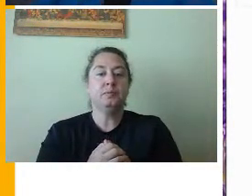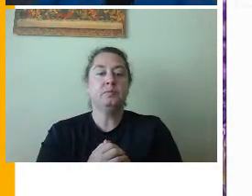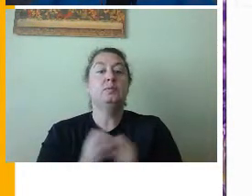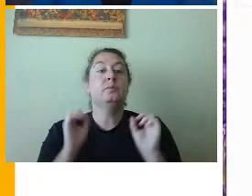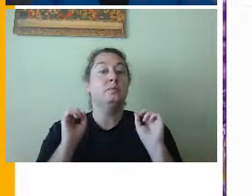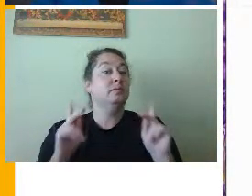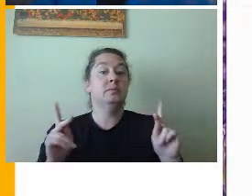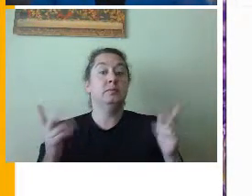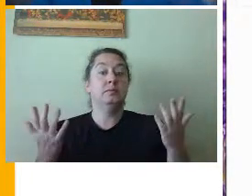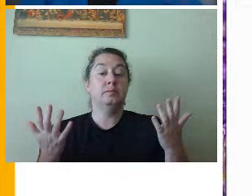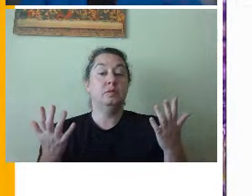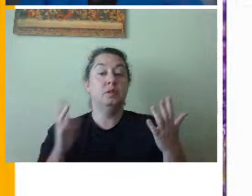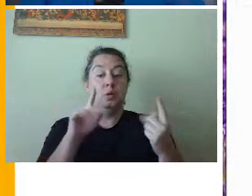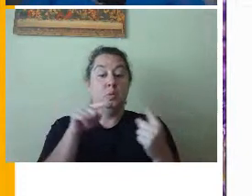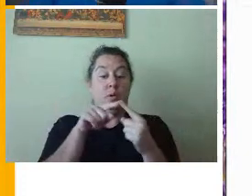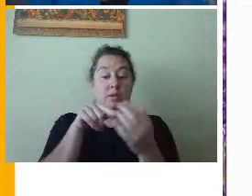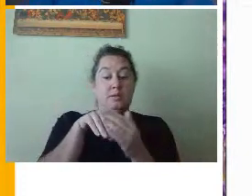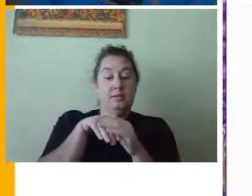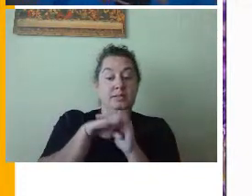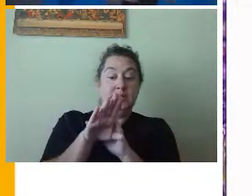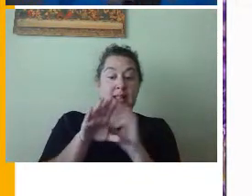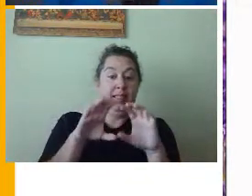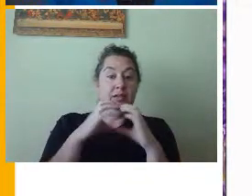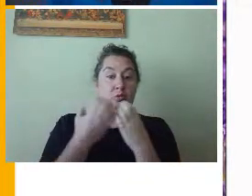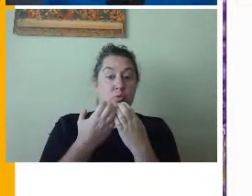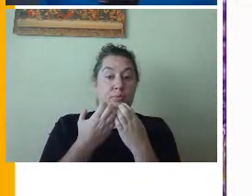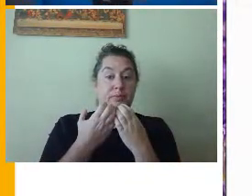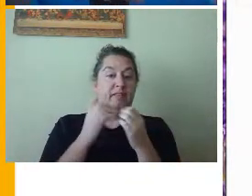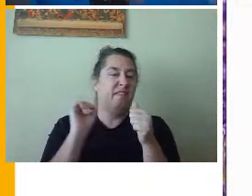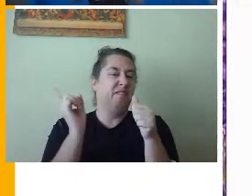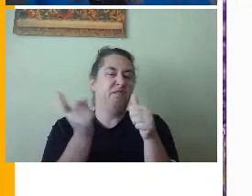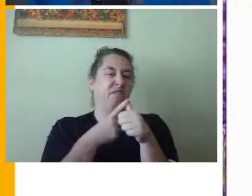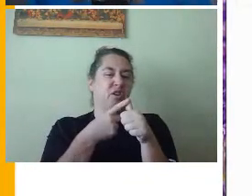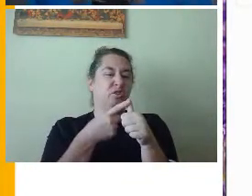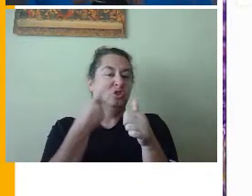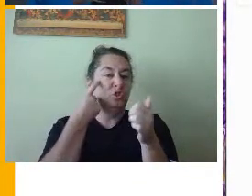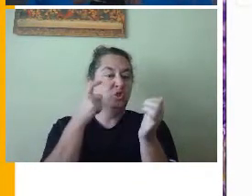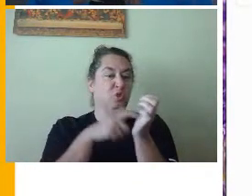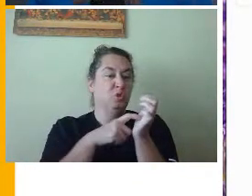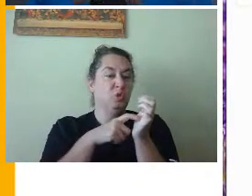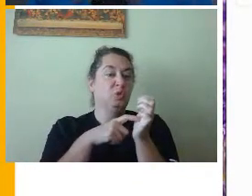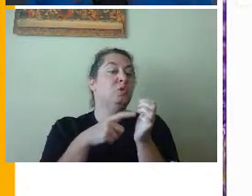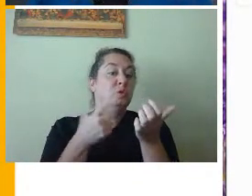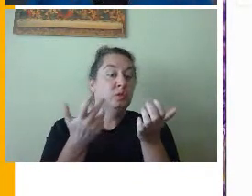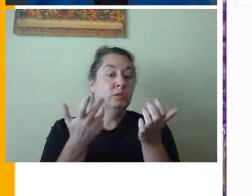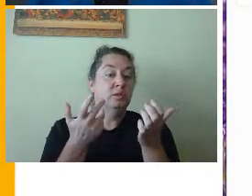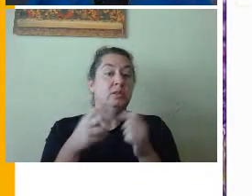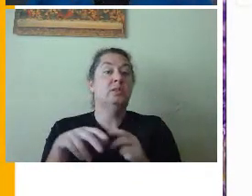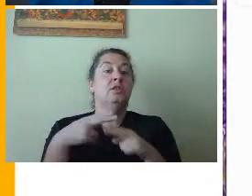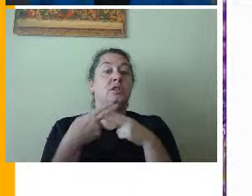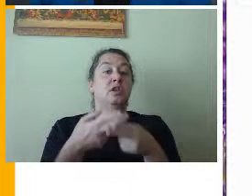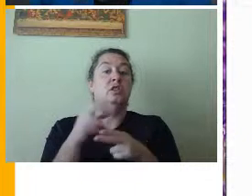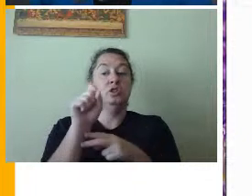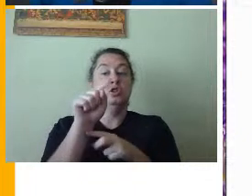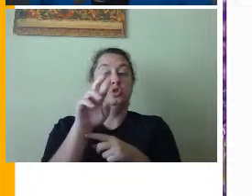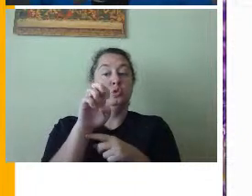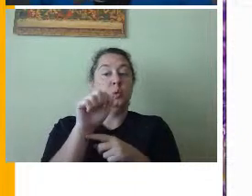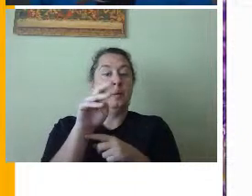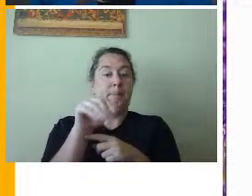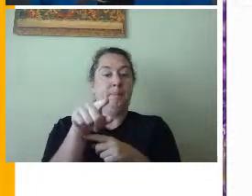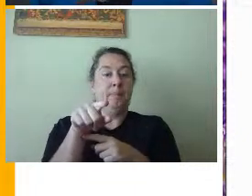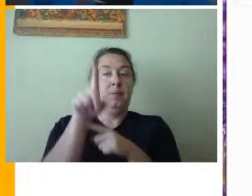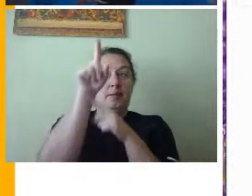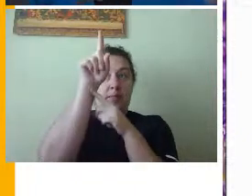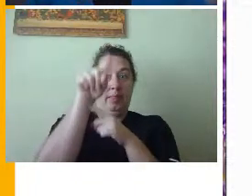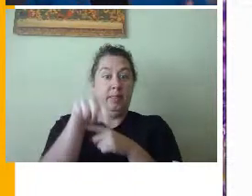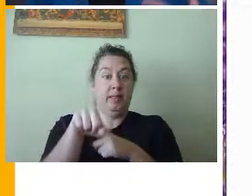Okay. When you get into a classroom, the first thing you're going to see, or you're going to land on, is the stream. The stream is a